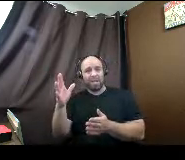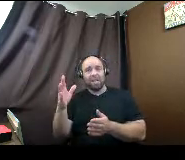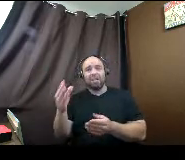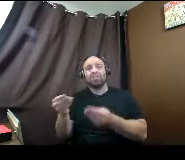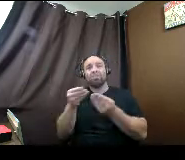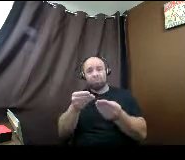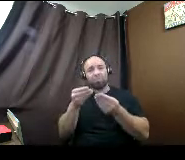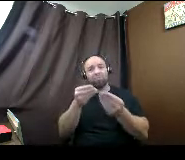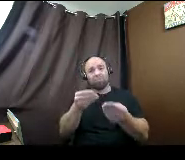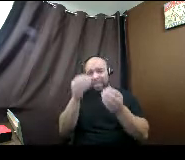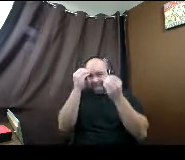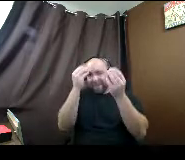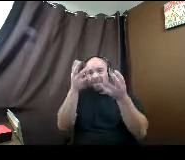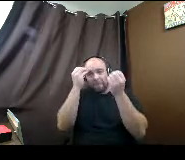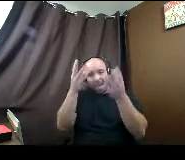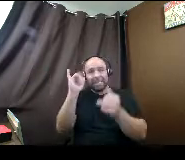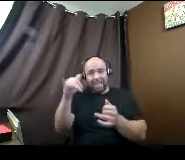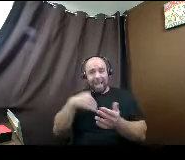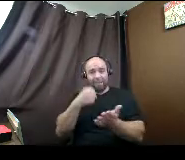that there's a scholarship coming up.